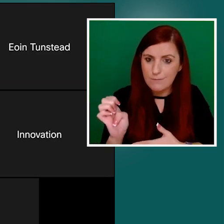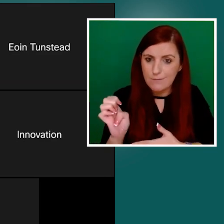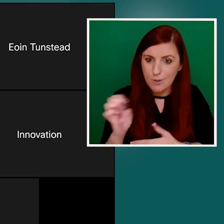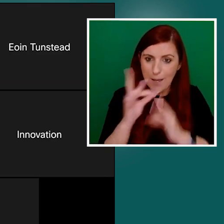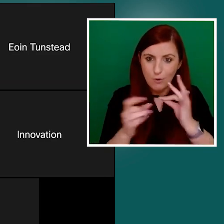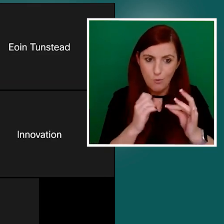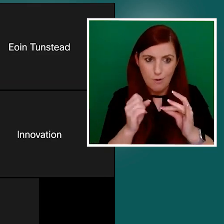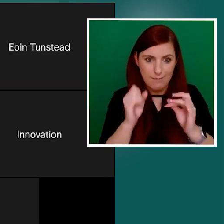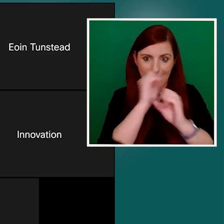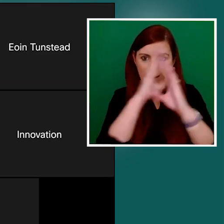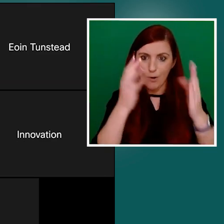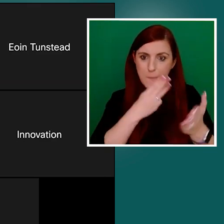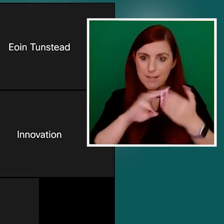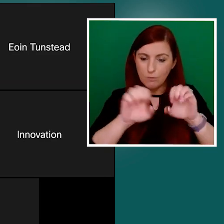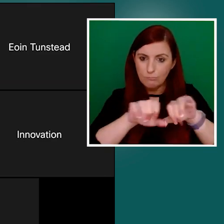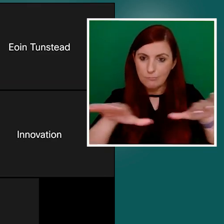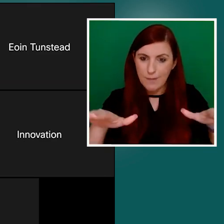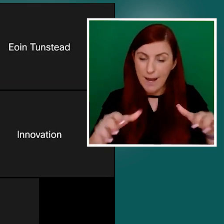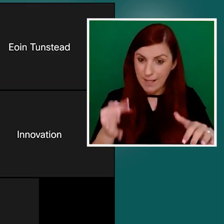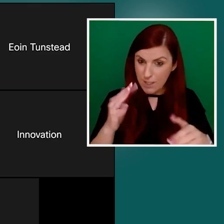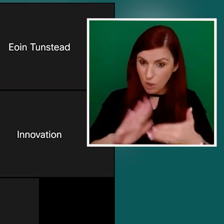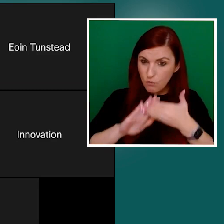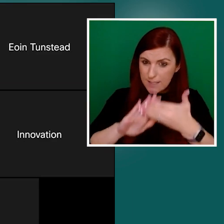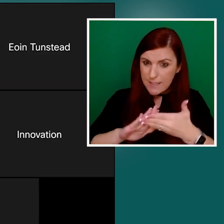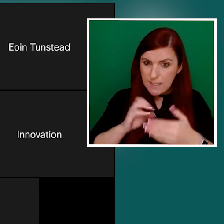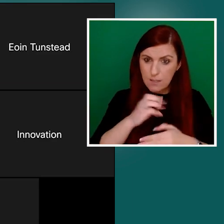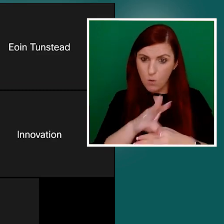Is there resistance or are people embracing this, would you say?